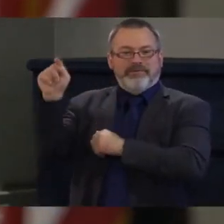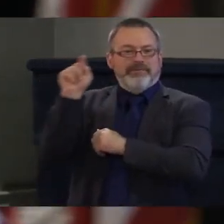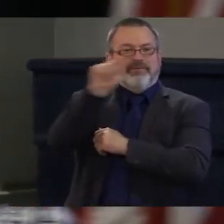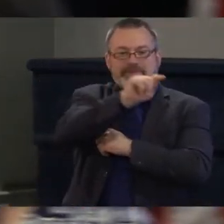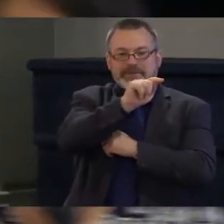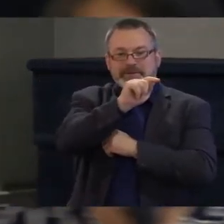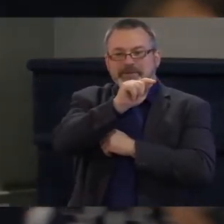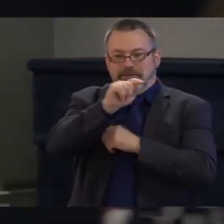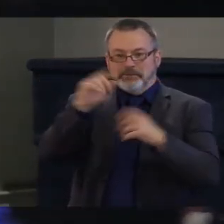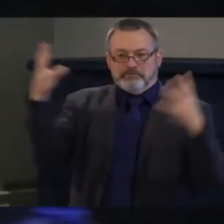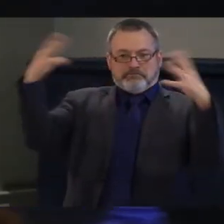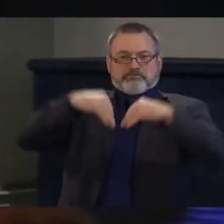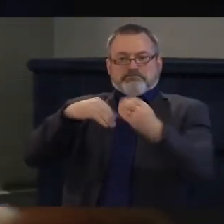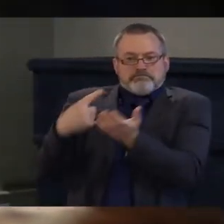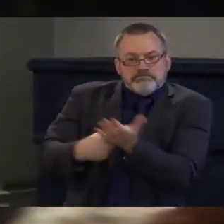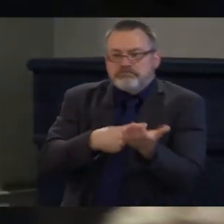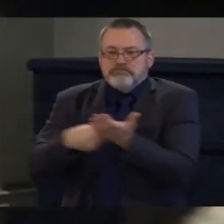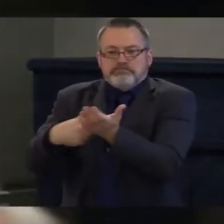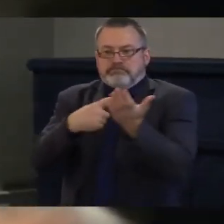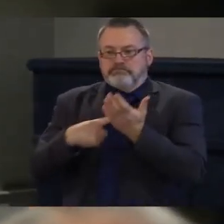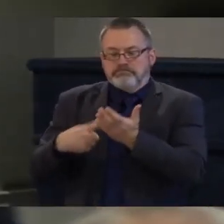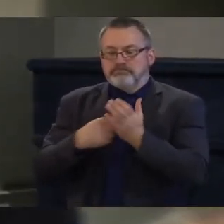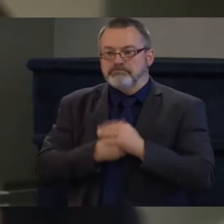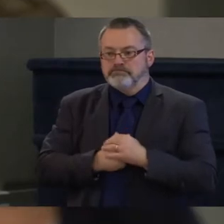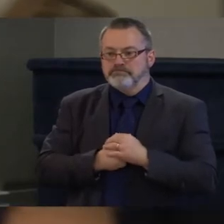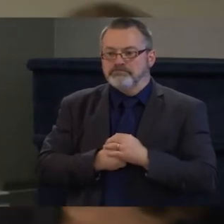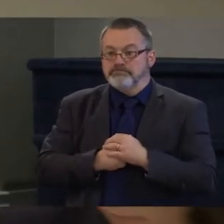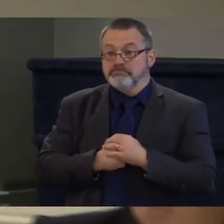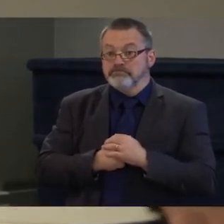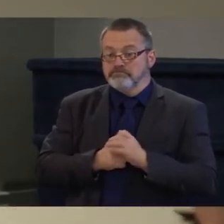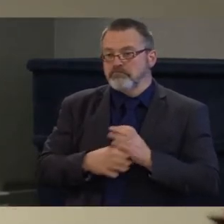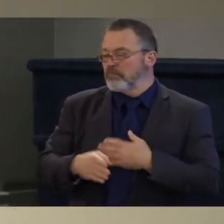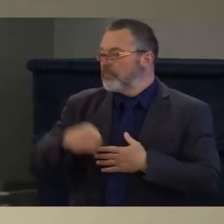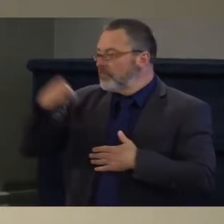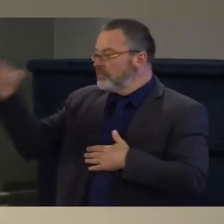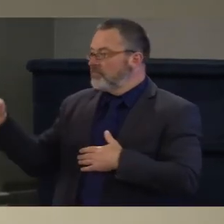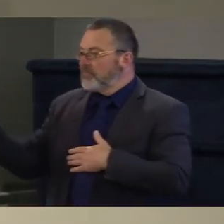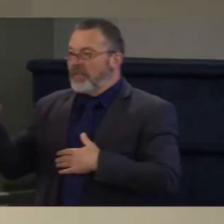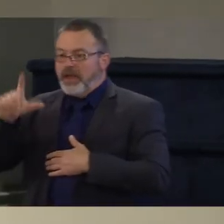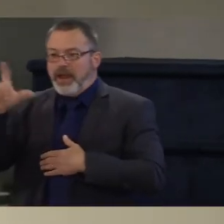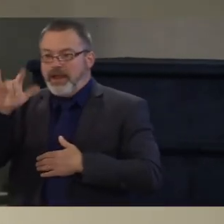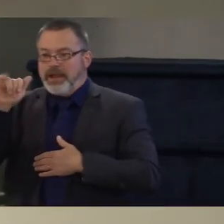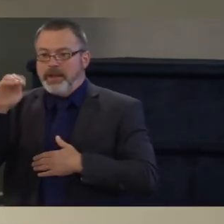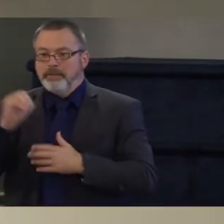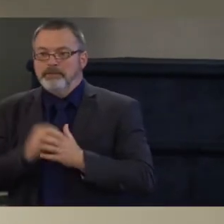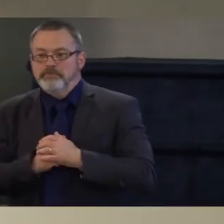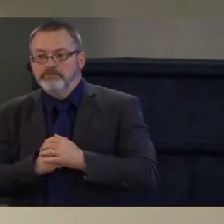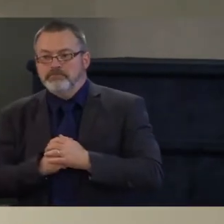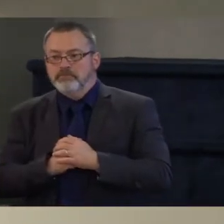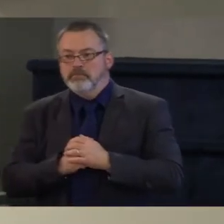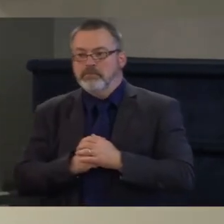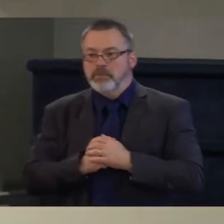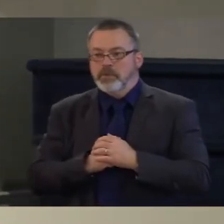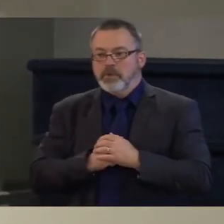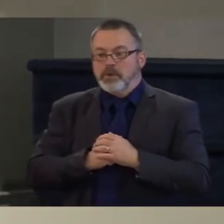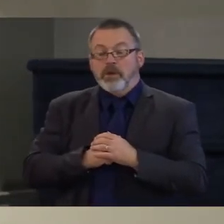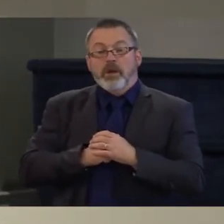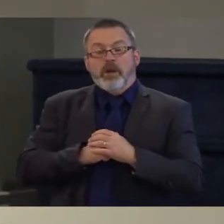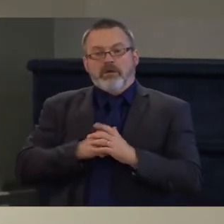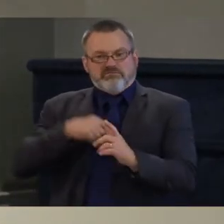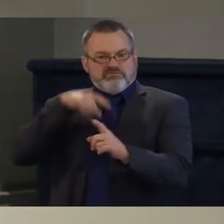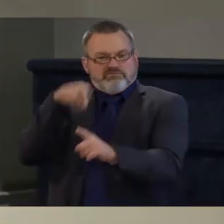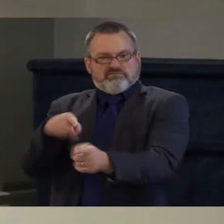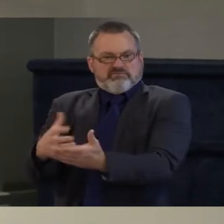I think how I approach minimum wage is kind of reflective of how I would approach this issue, which is recognizing that there is a huge difference between small businesses and